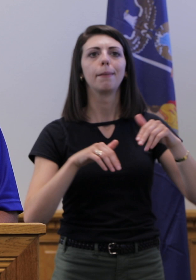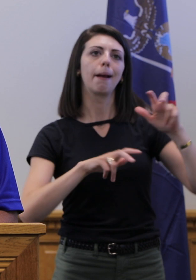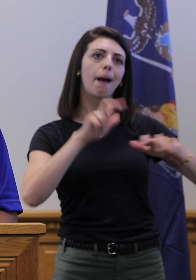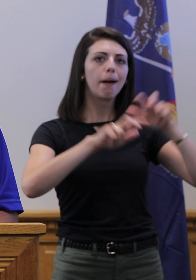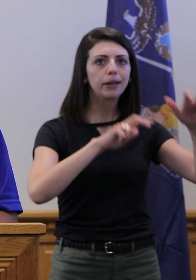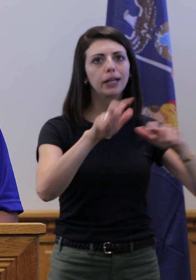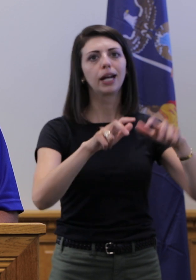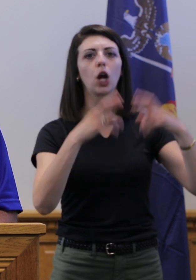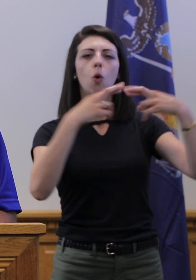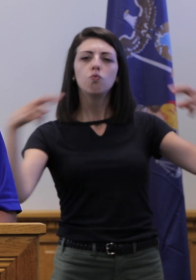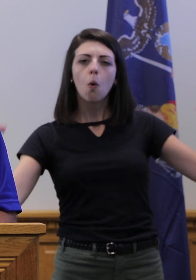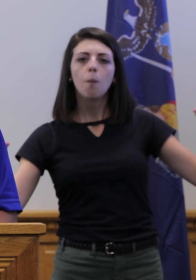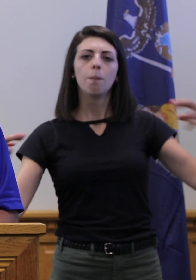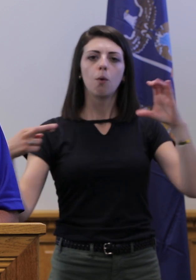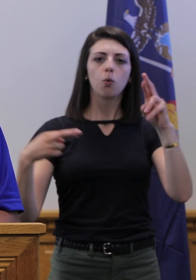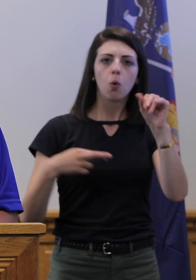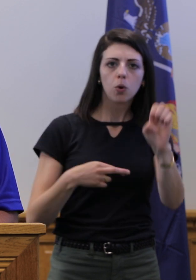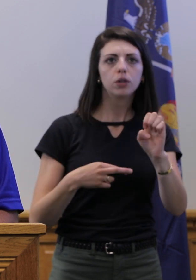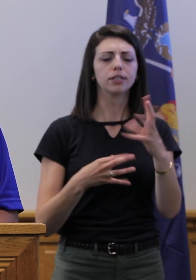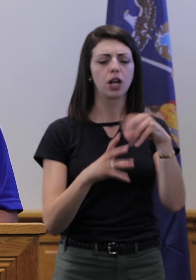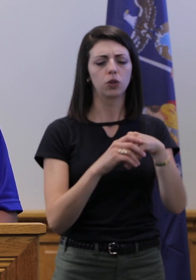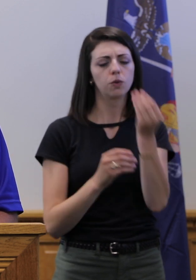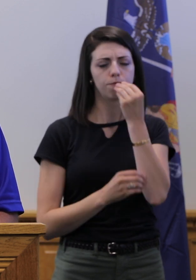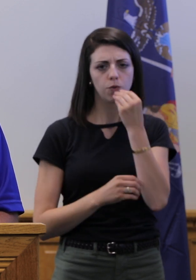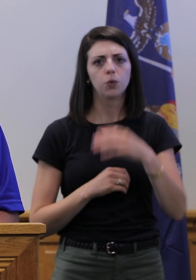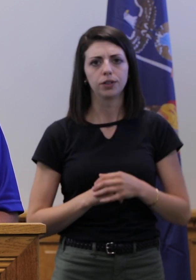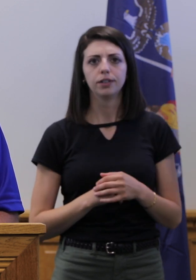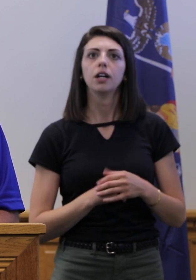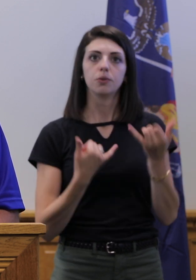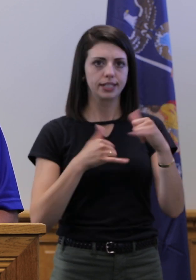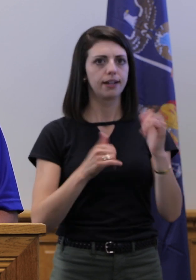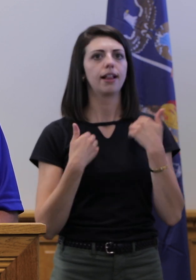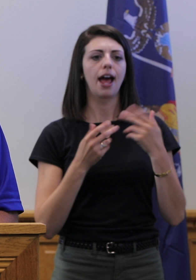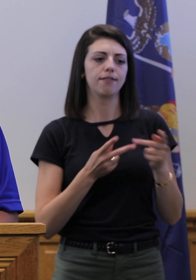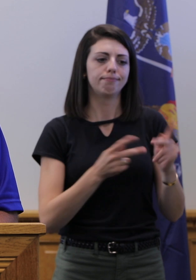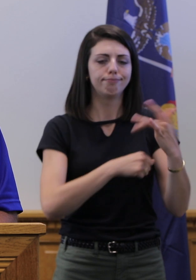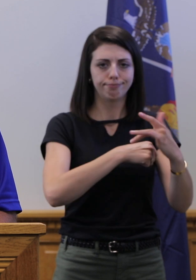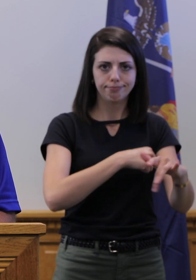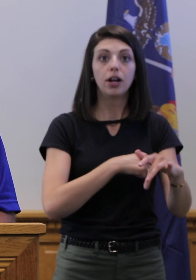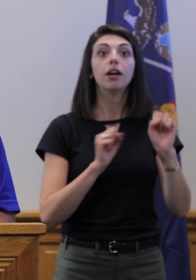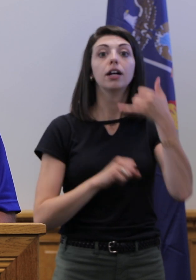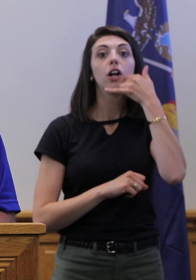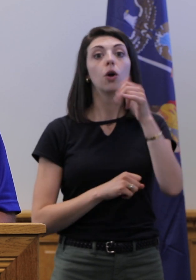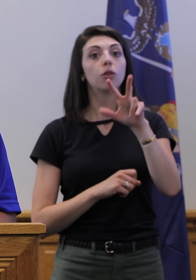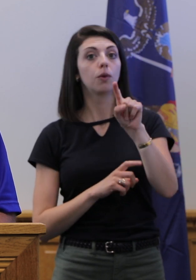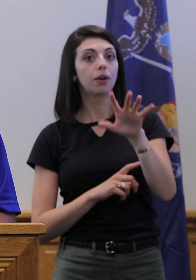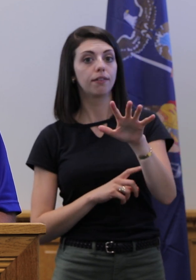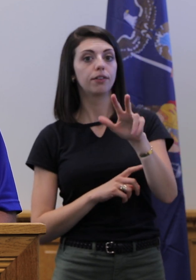course, and includes lunch and snacks. There are still openings for weekly sessions. Call the Youth Bureau at 315